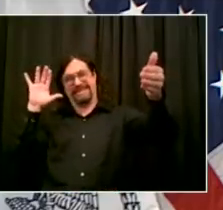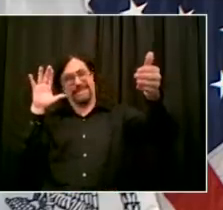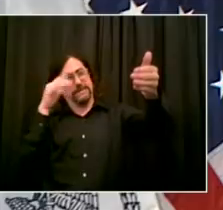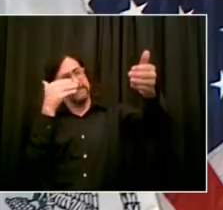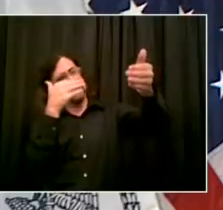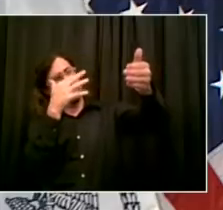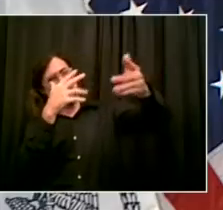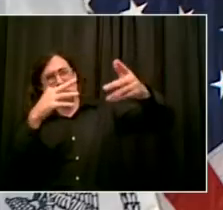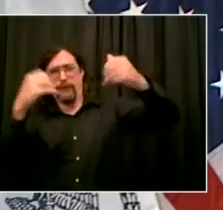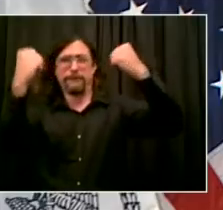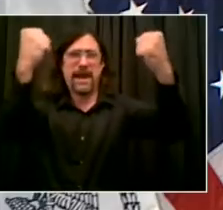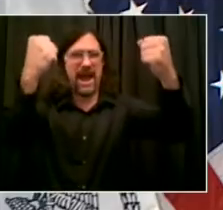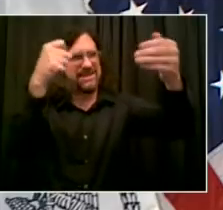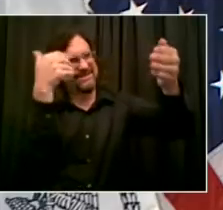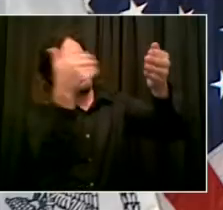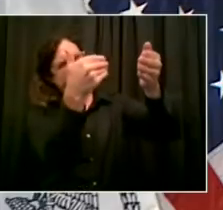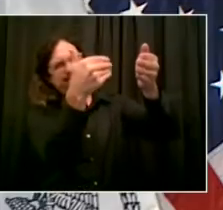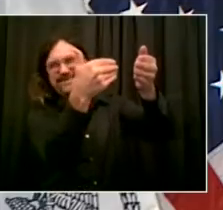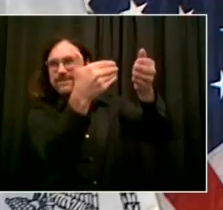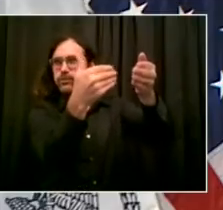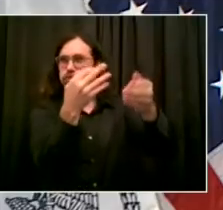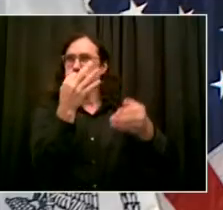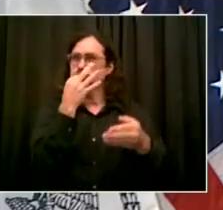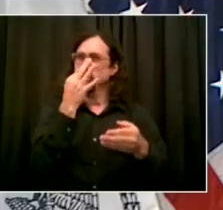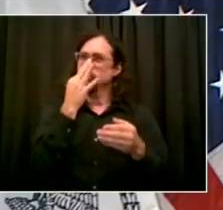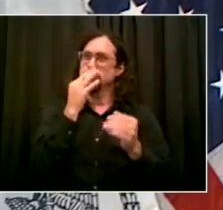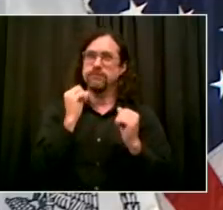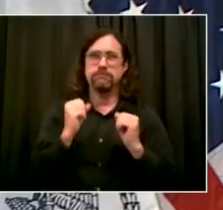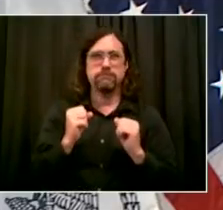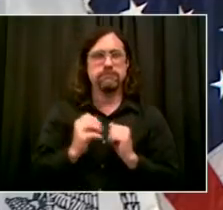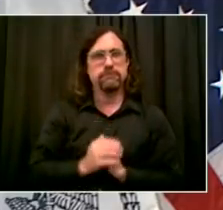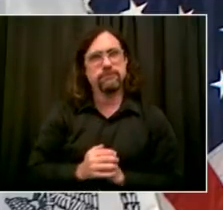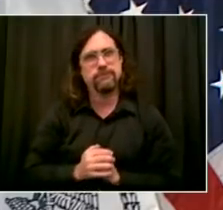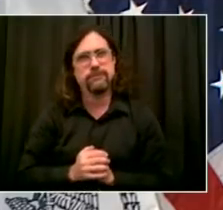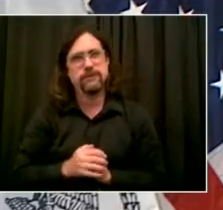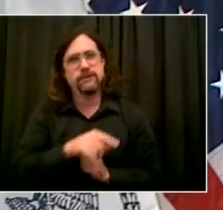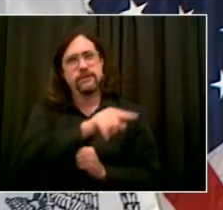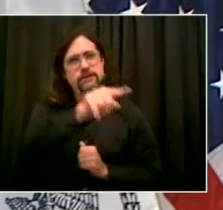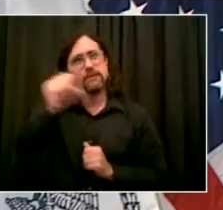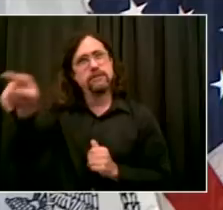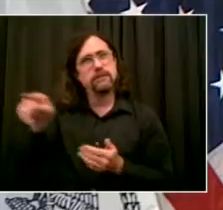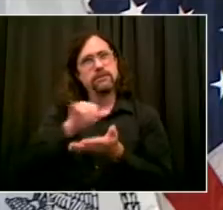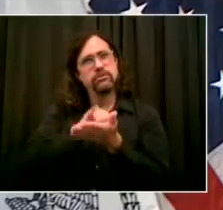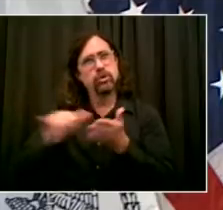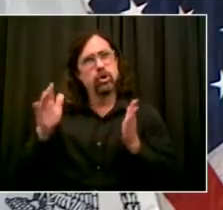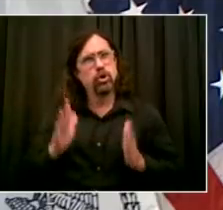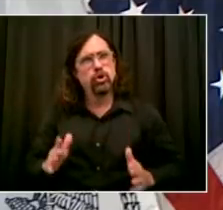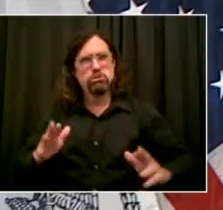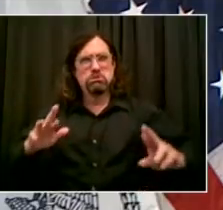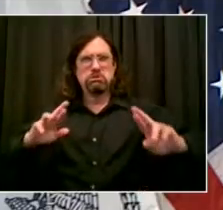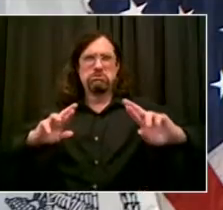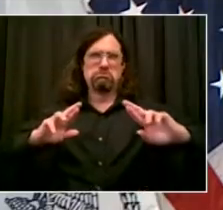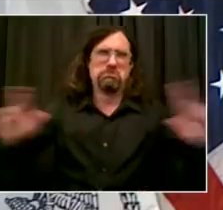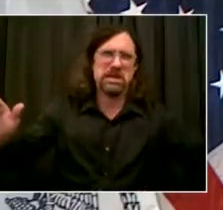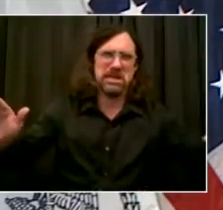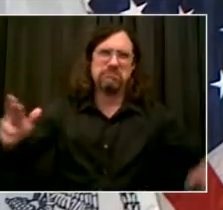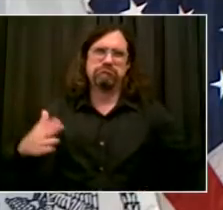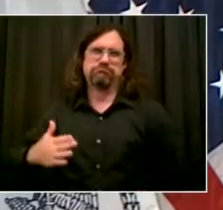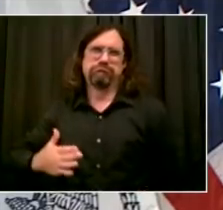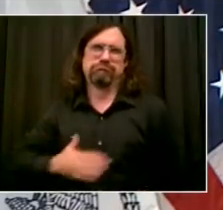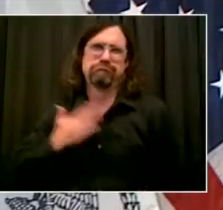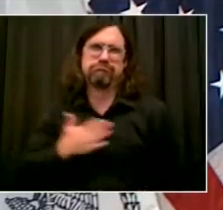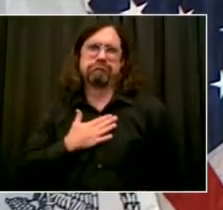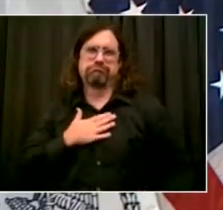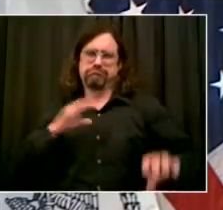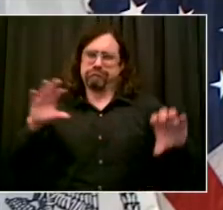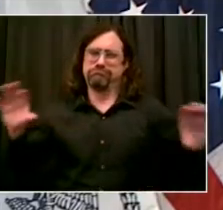back the greatest city in the world. So today is another step in that direction and tomorrow will be and the day after that. And New York City